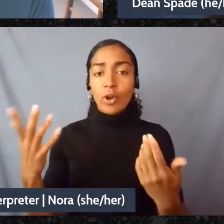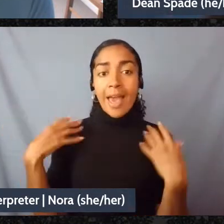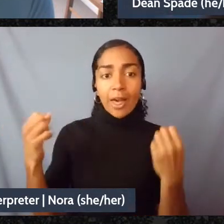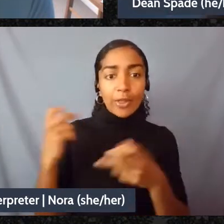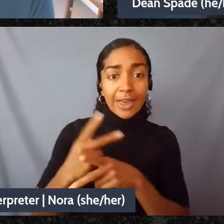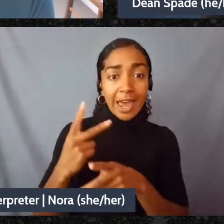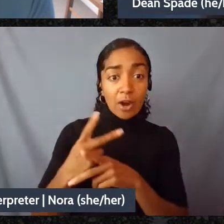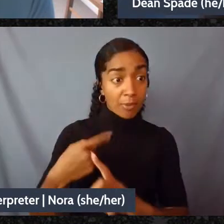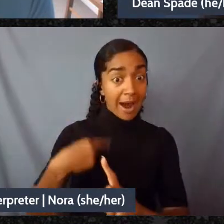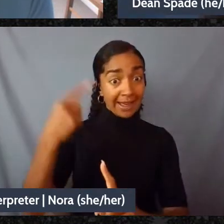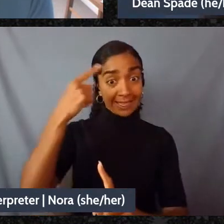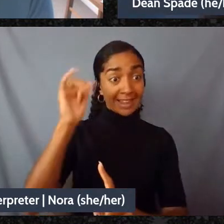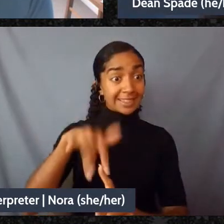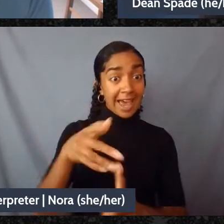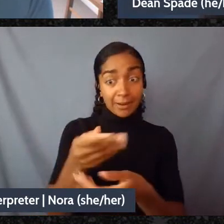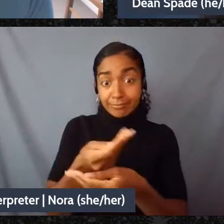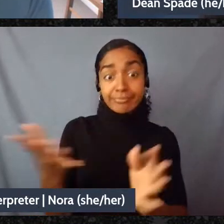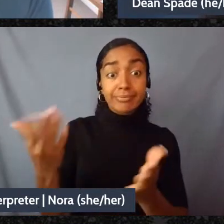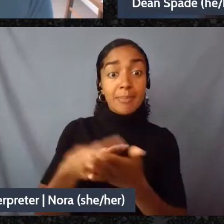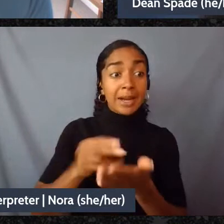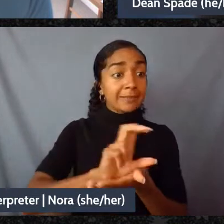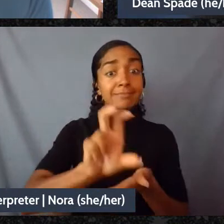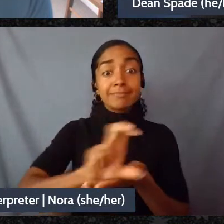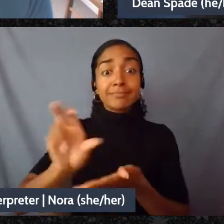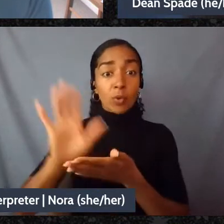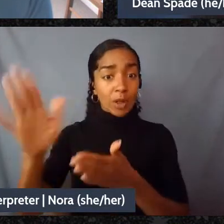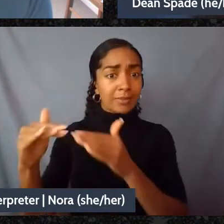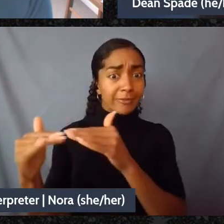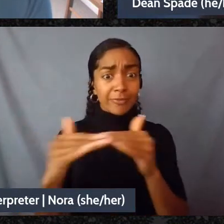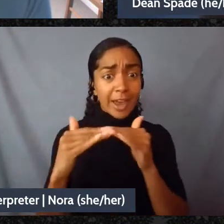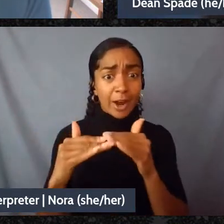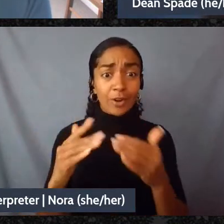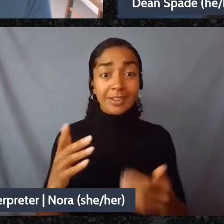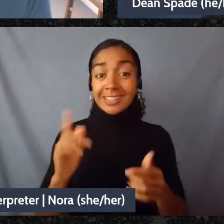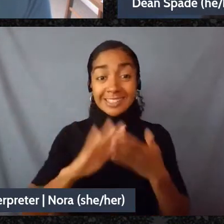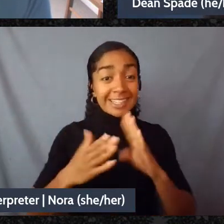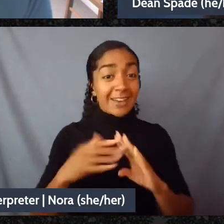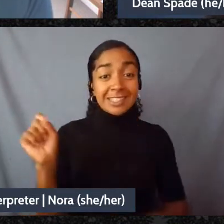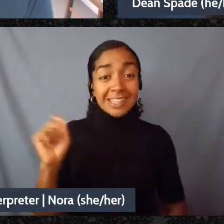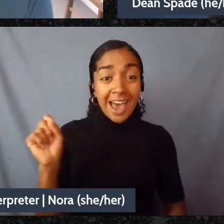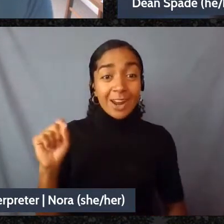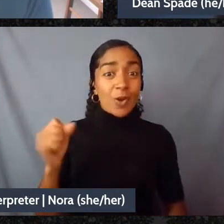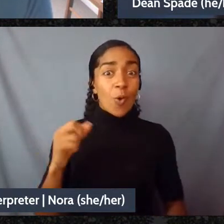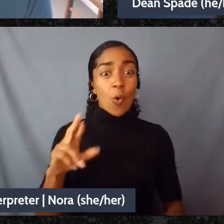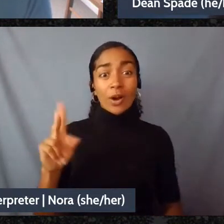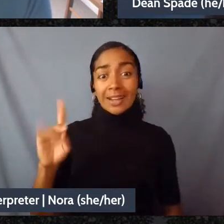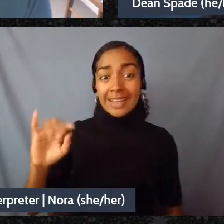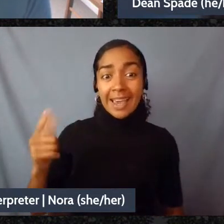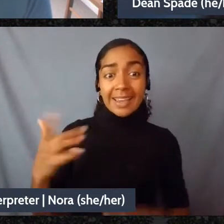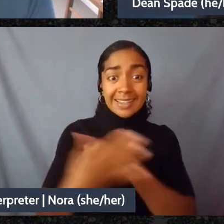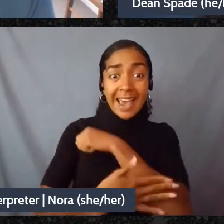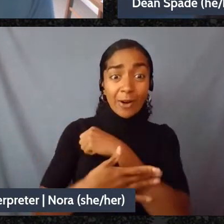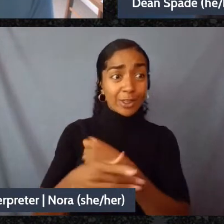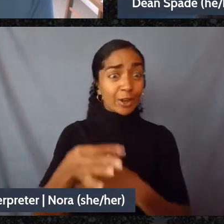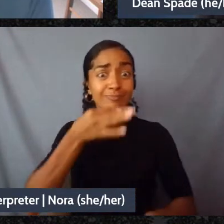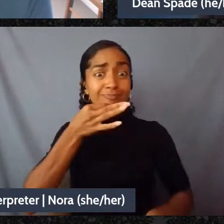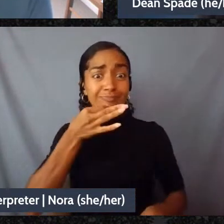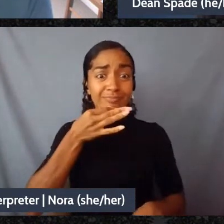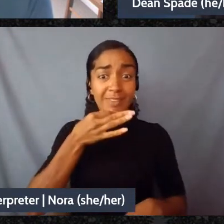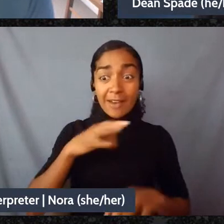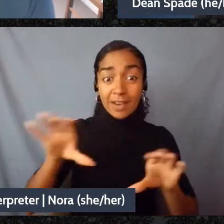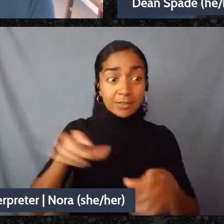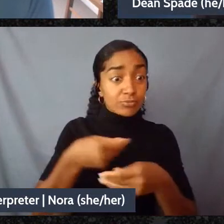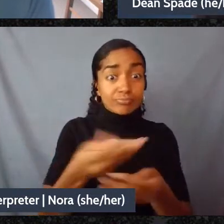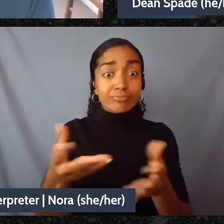given out in a fair way I don't think the city of Seattle that I live in or King County are like good at that right like so I know